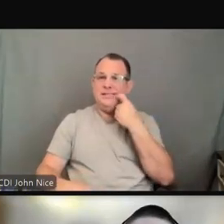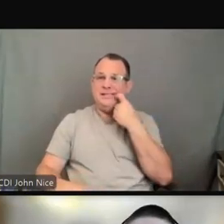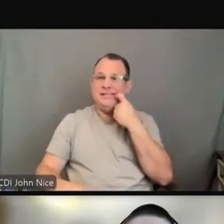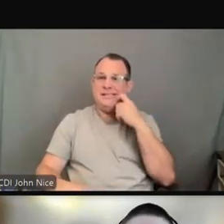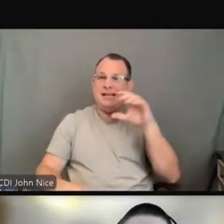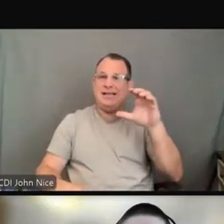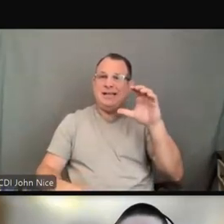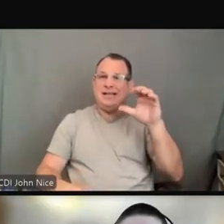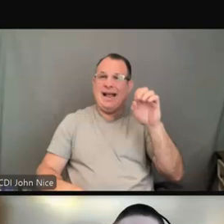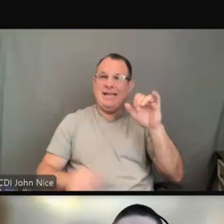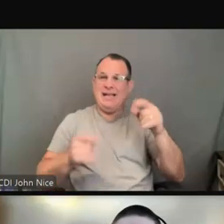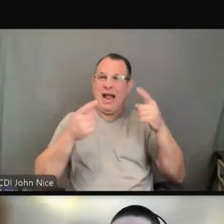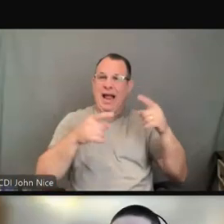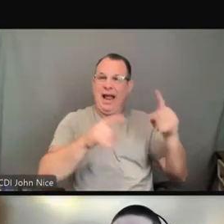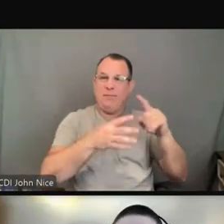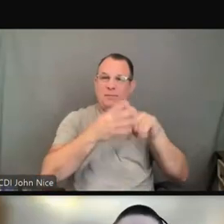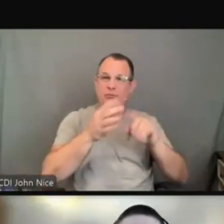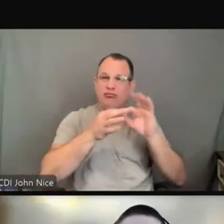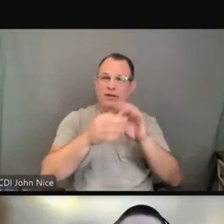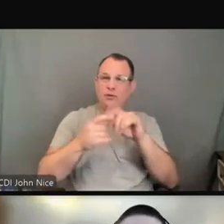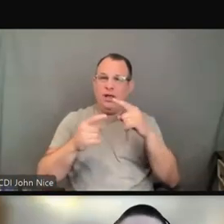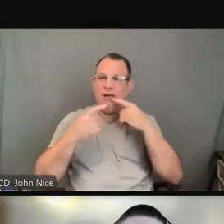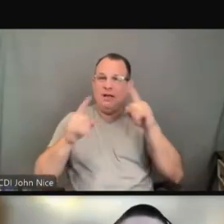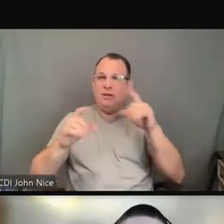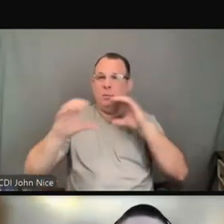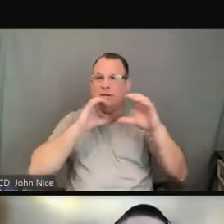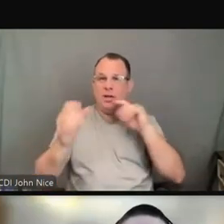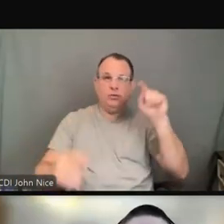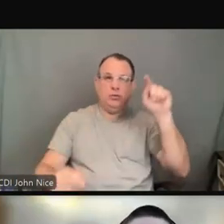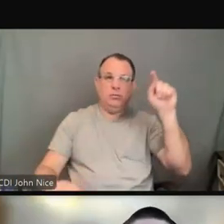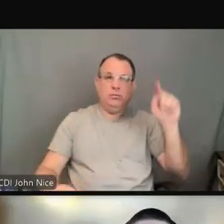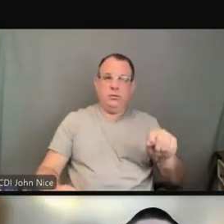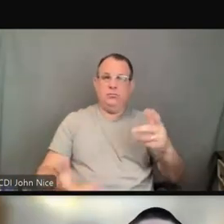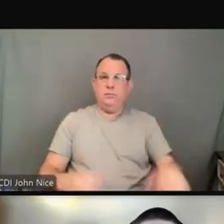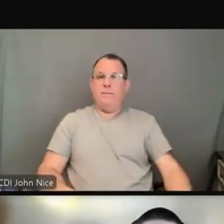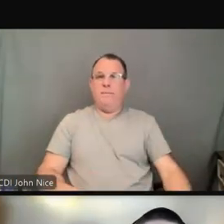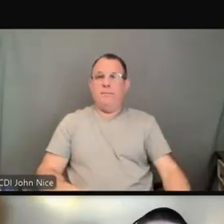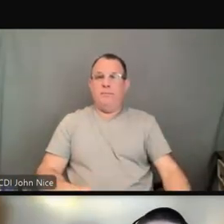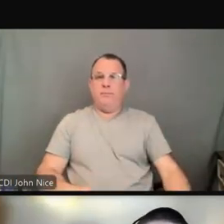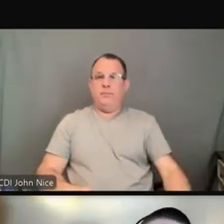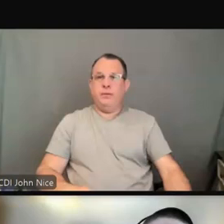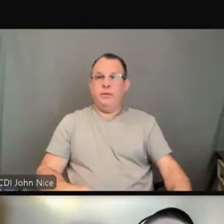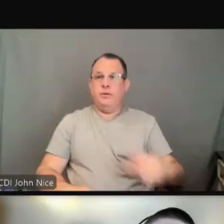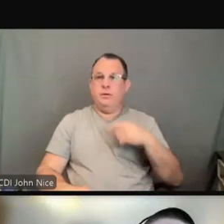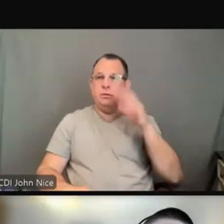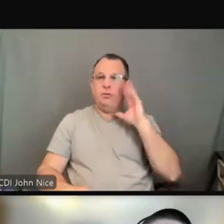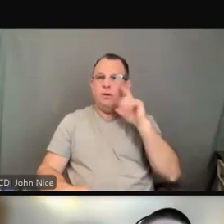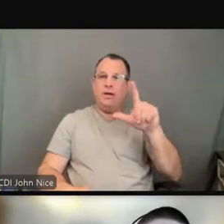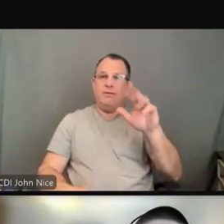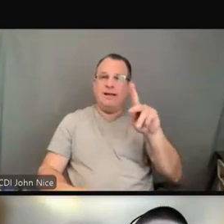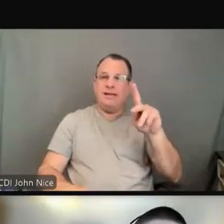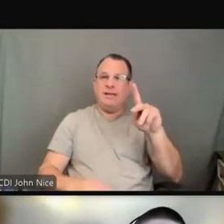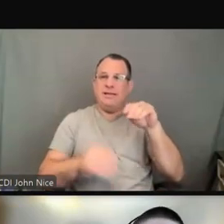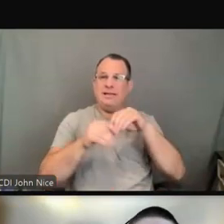around effective communication. And like Kathy said, we can put the link in the chat box to the